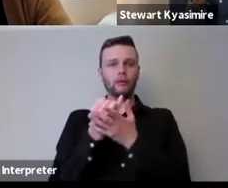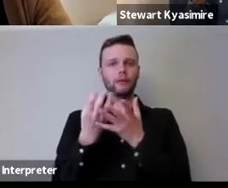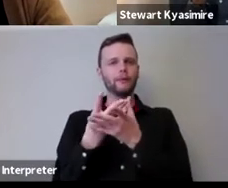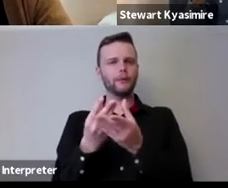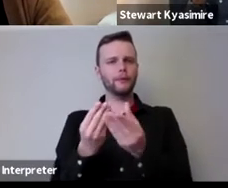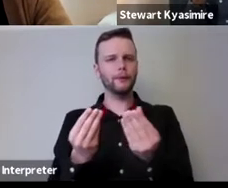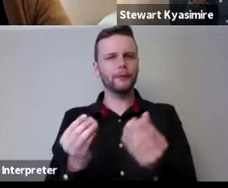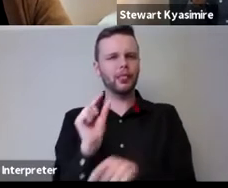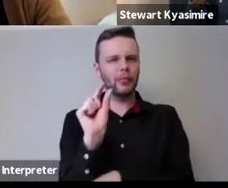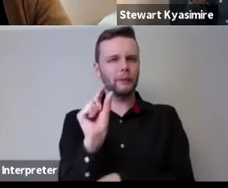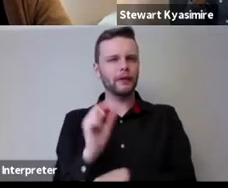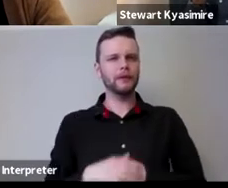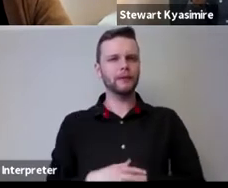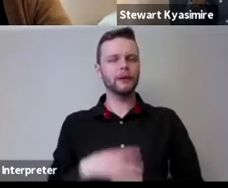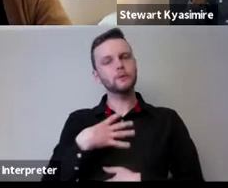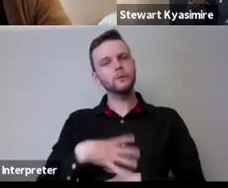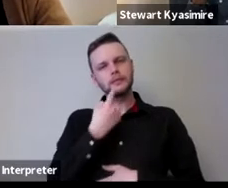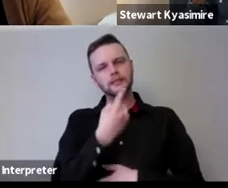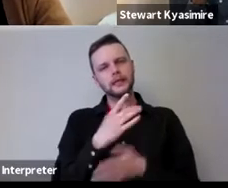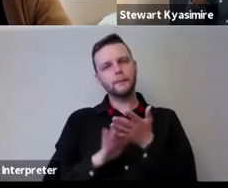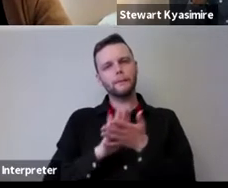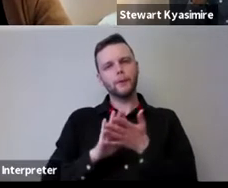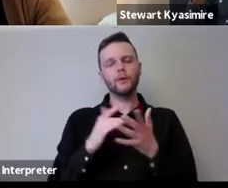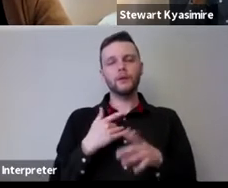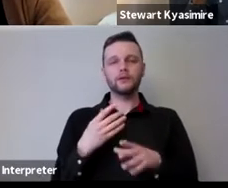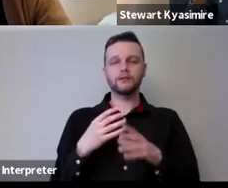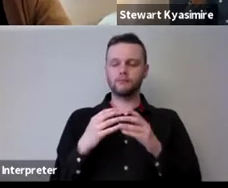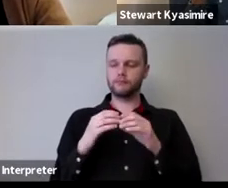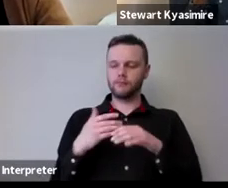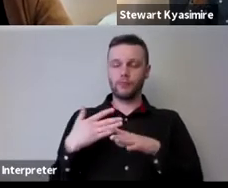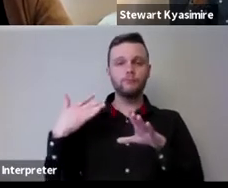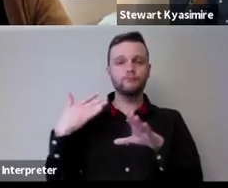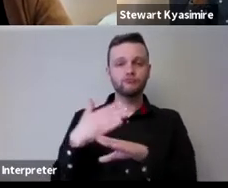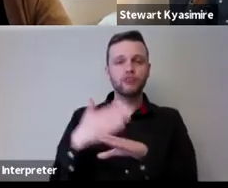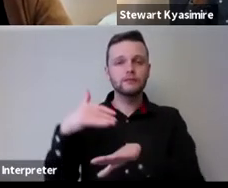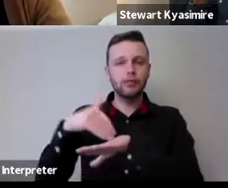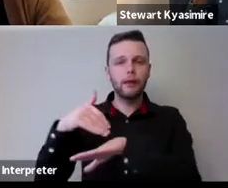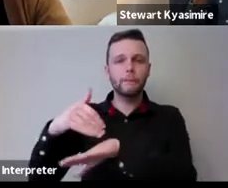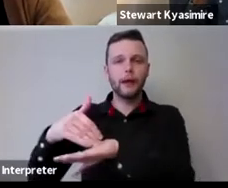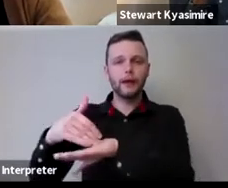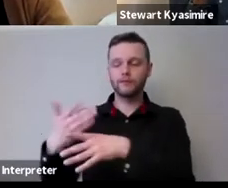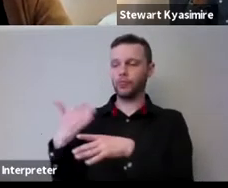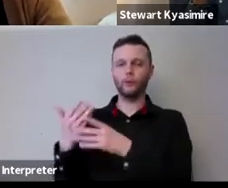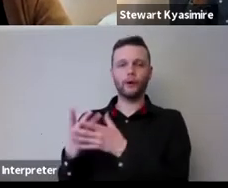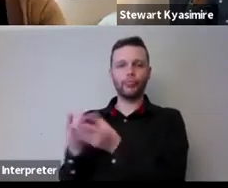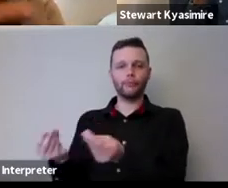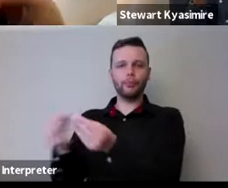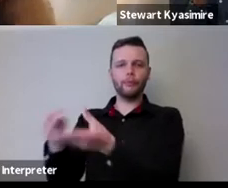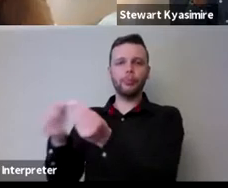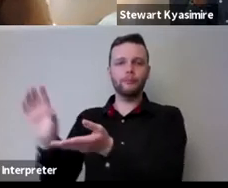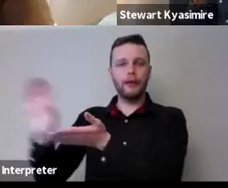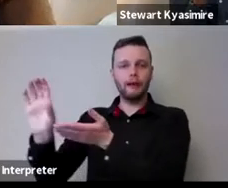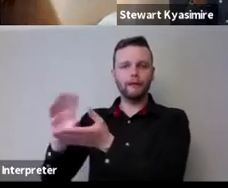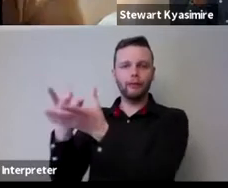say something a little bit about there's the practical impact of the loss of work or the loss of income